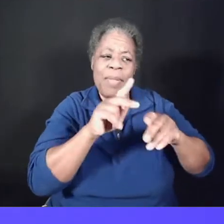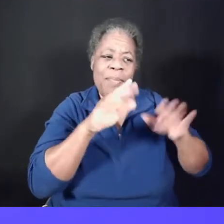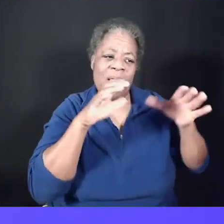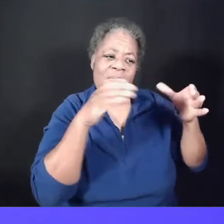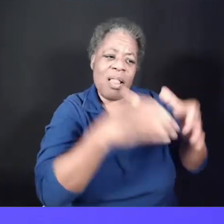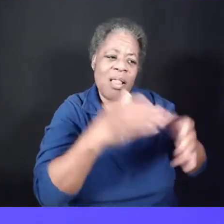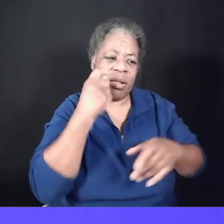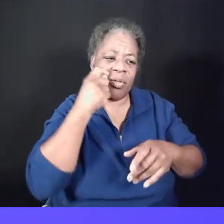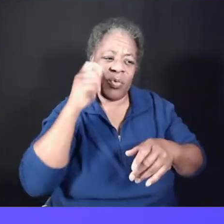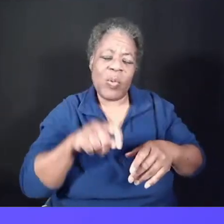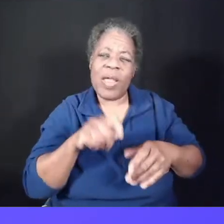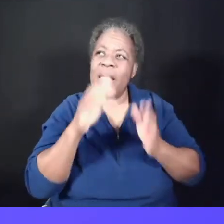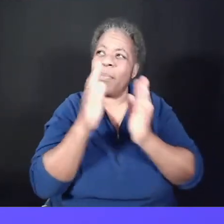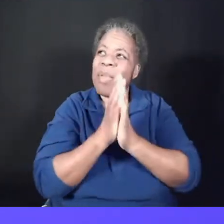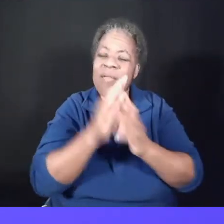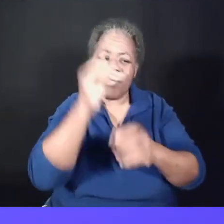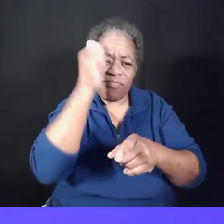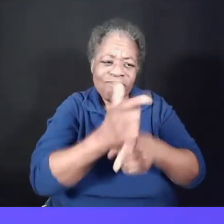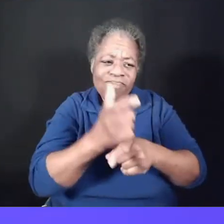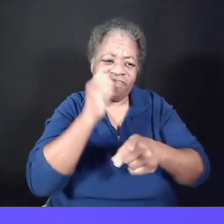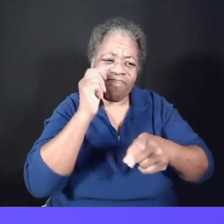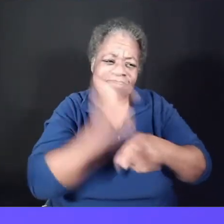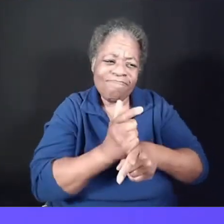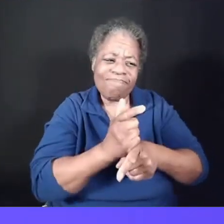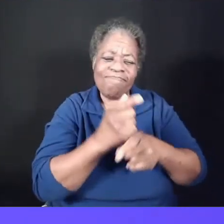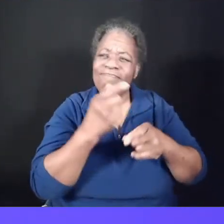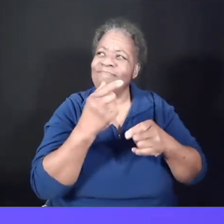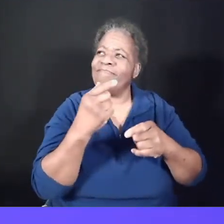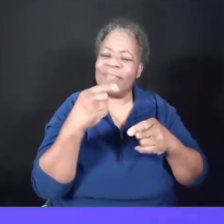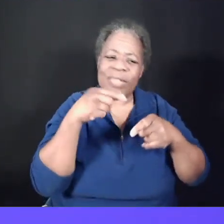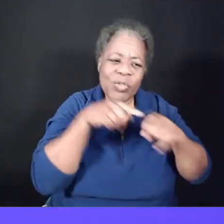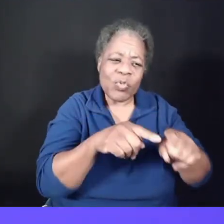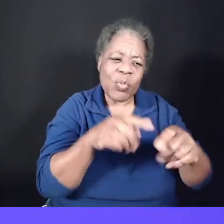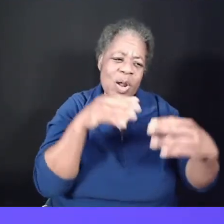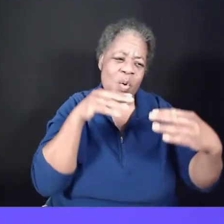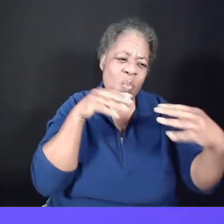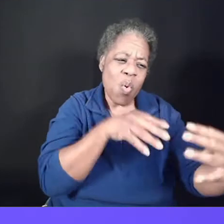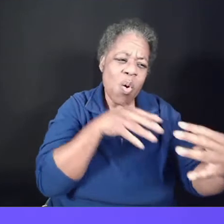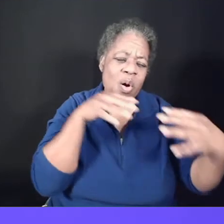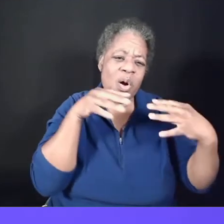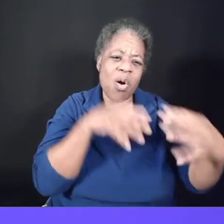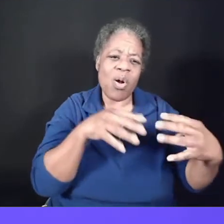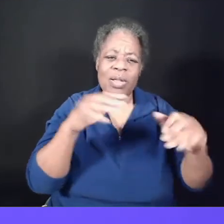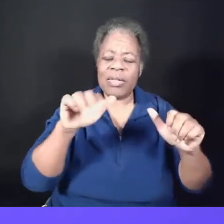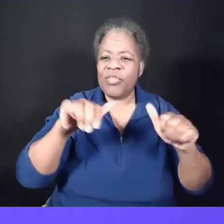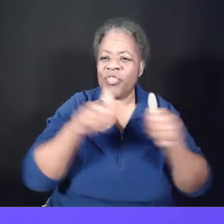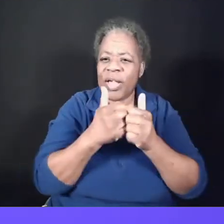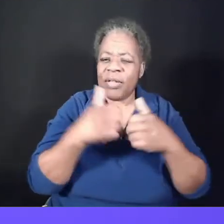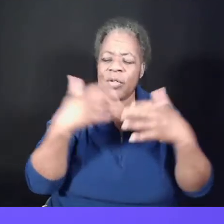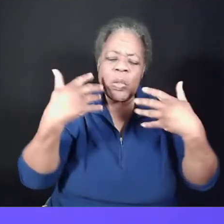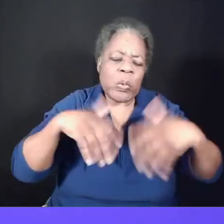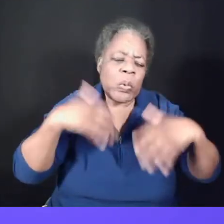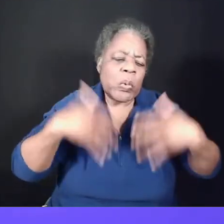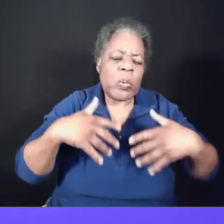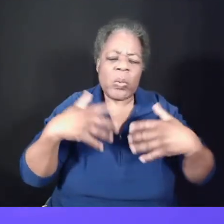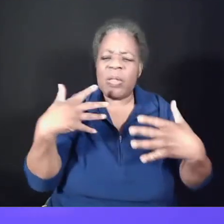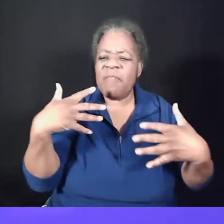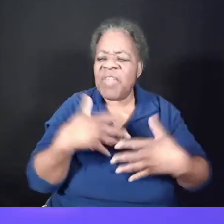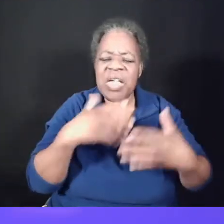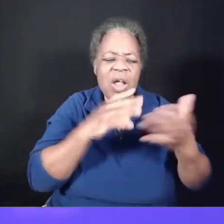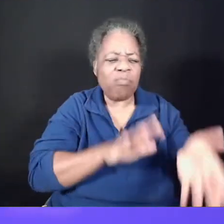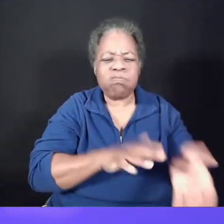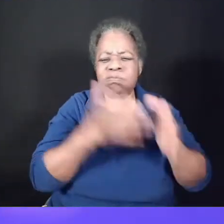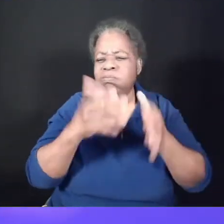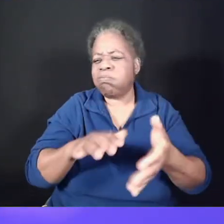sisters living in the turmoil of war. As they face challenges of uncertainty, fear, and massive disruptions each day,